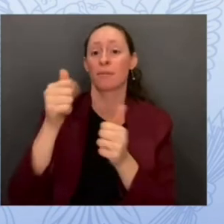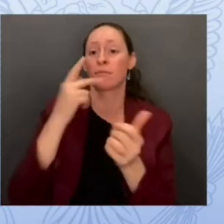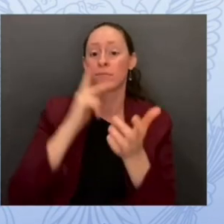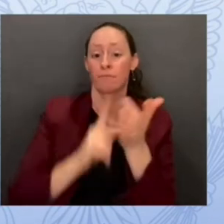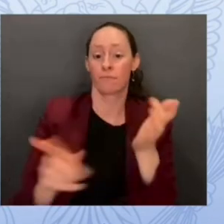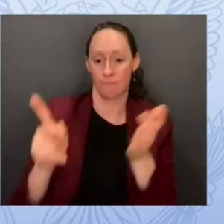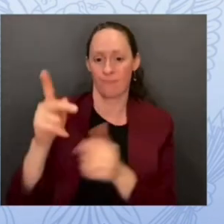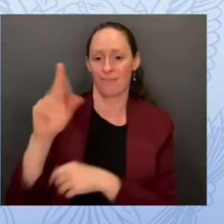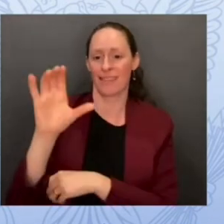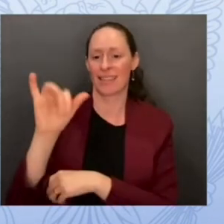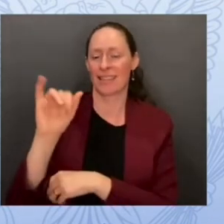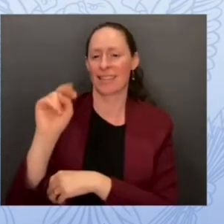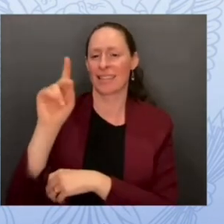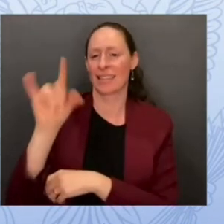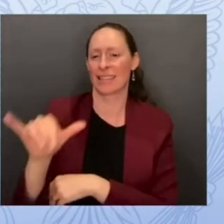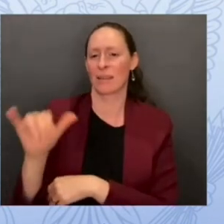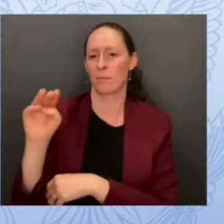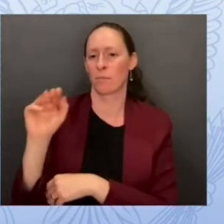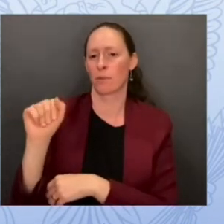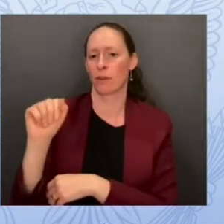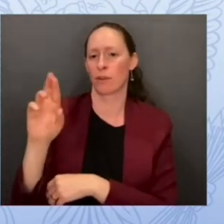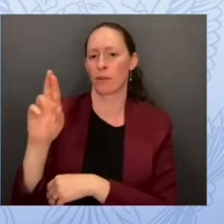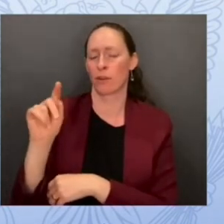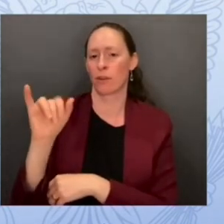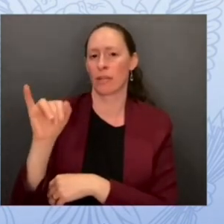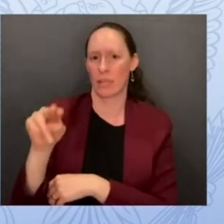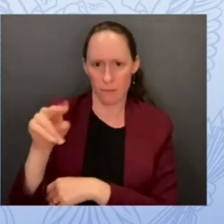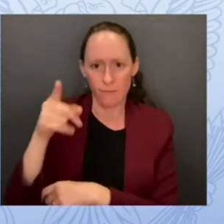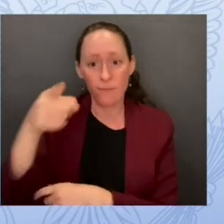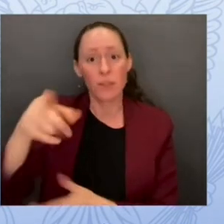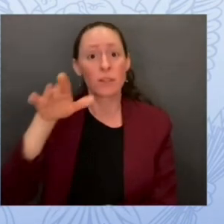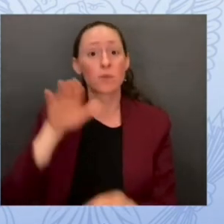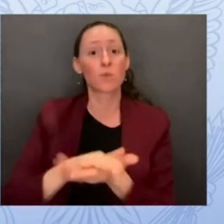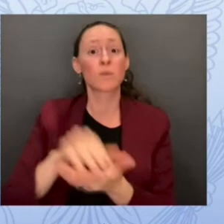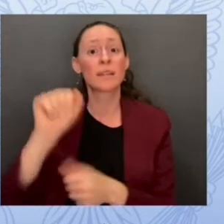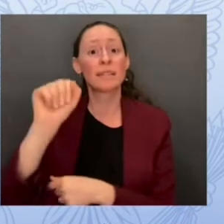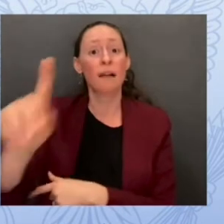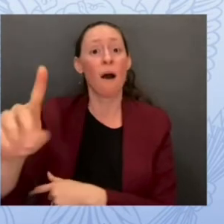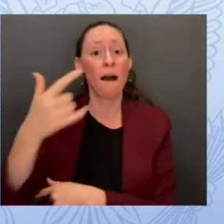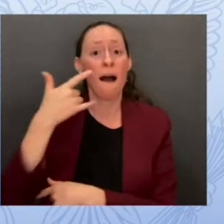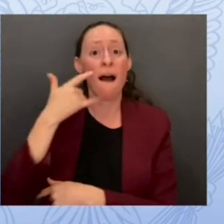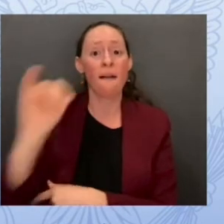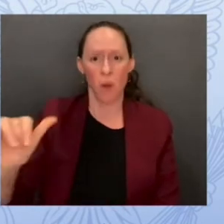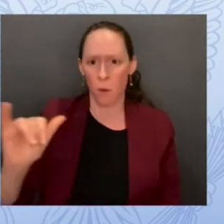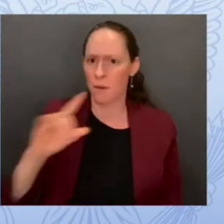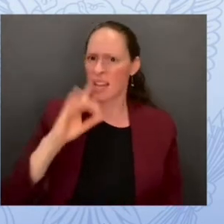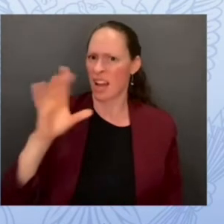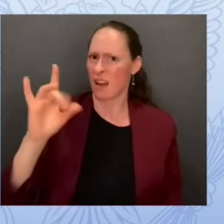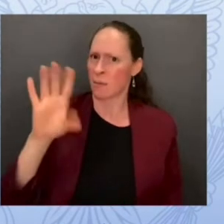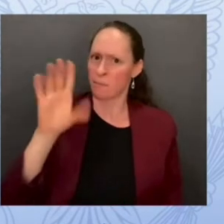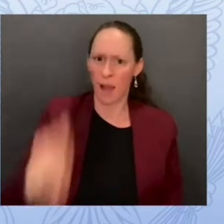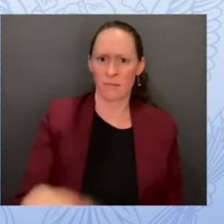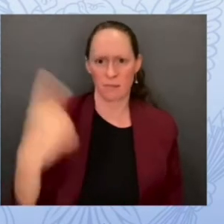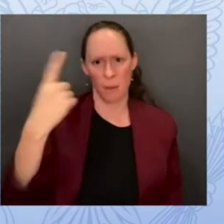critical this is and what an opportunity we have to lead our country in this space. So thank you for your leadership as well.